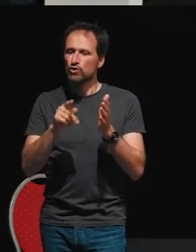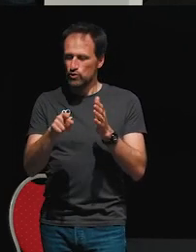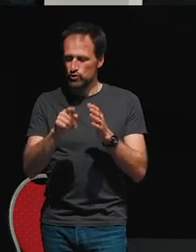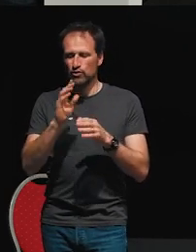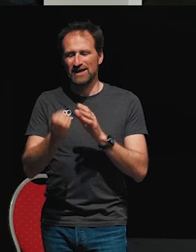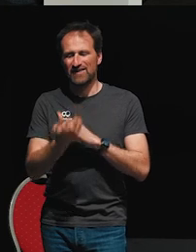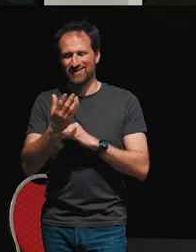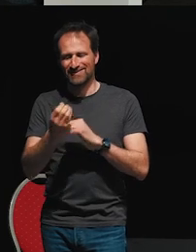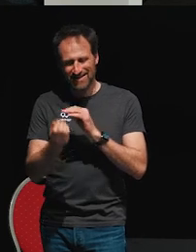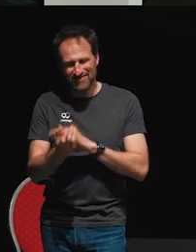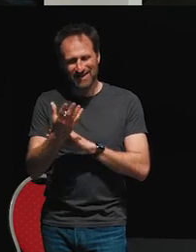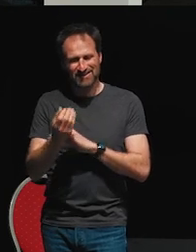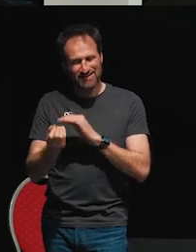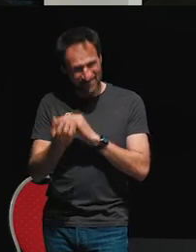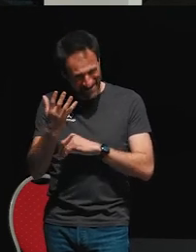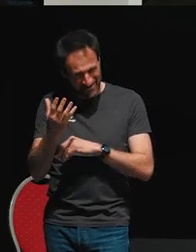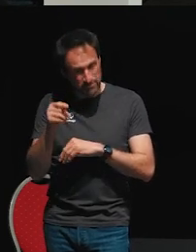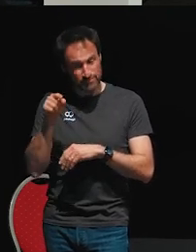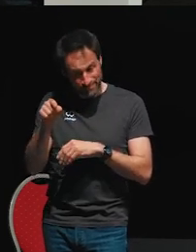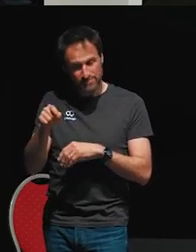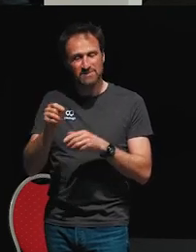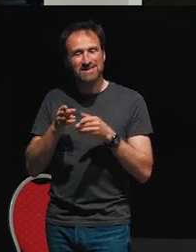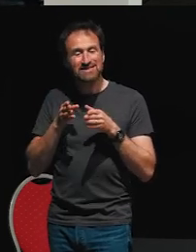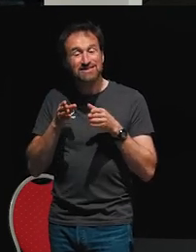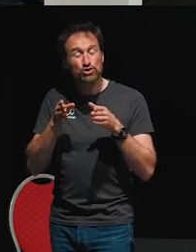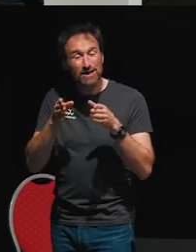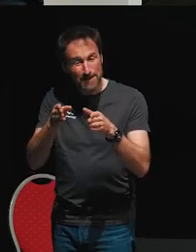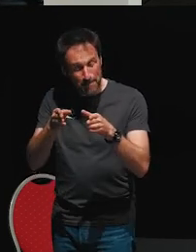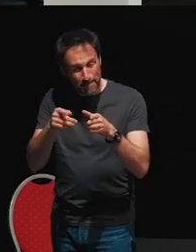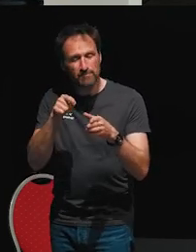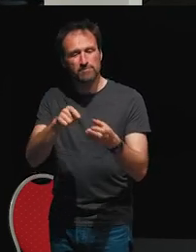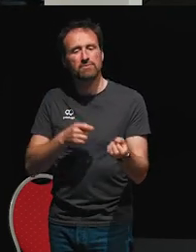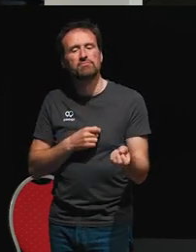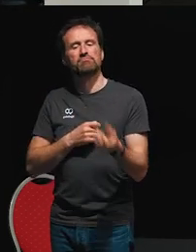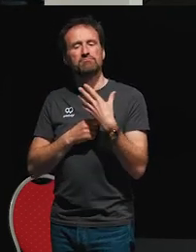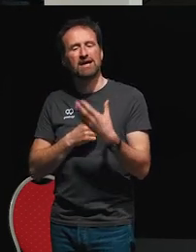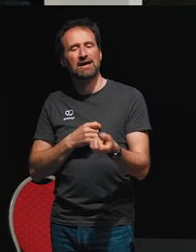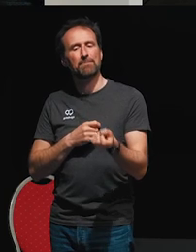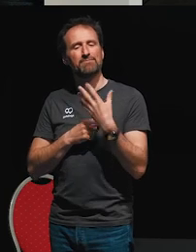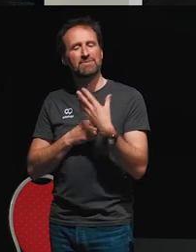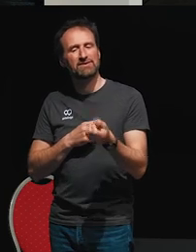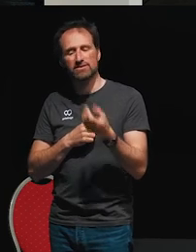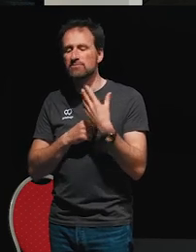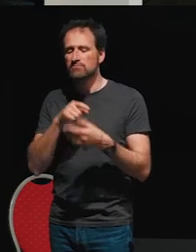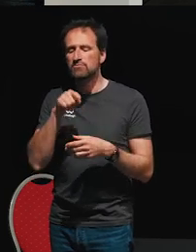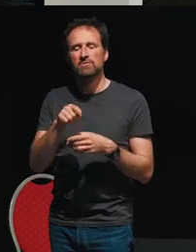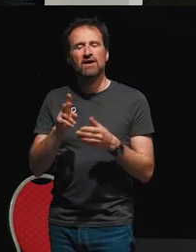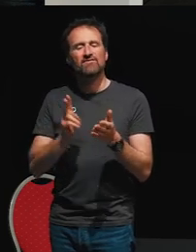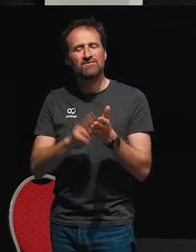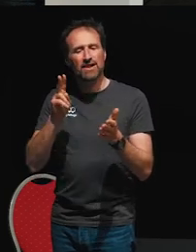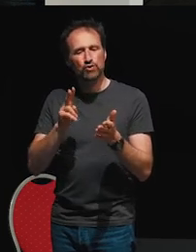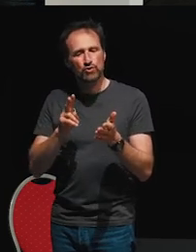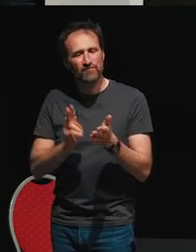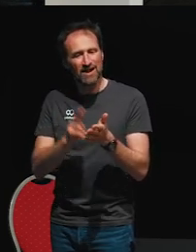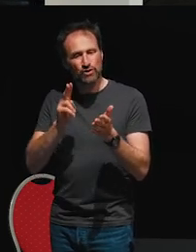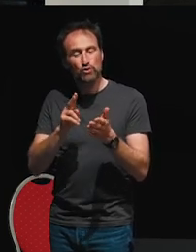another one and then another one. So this is a stream that emits values of type mouse event, and it emits them when the button